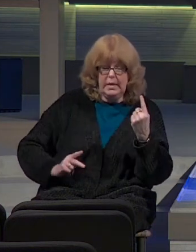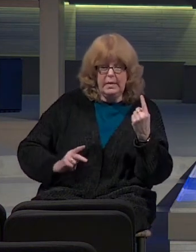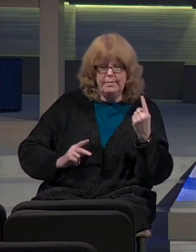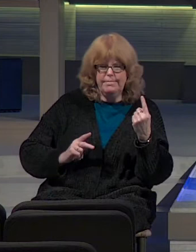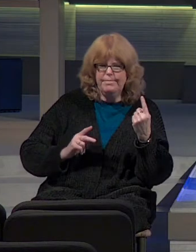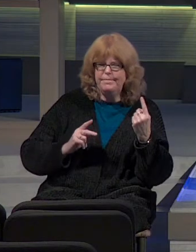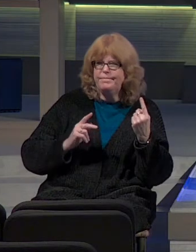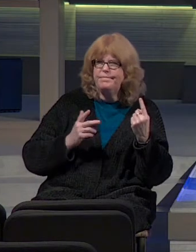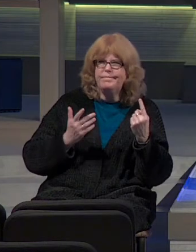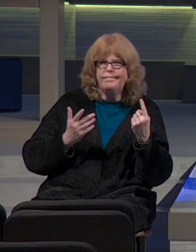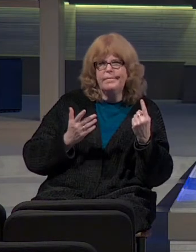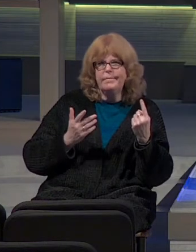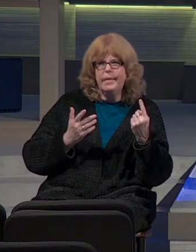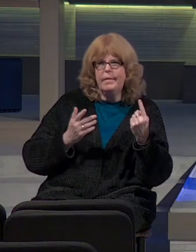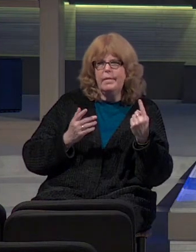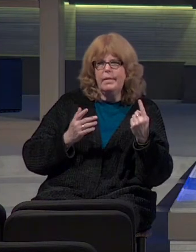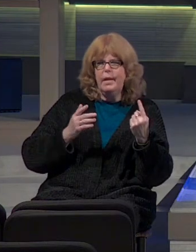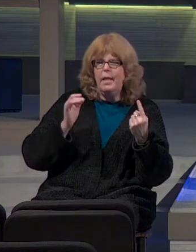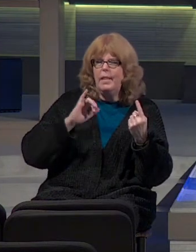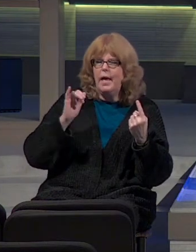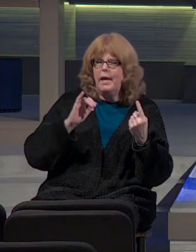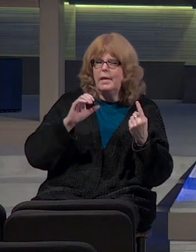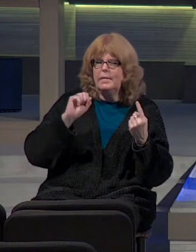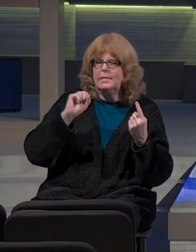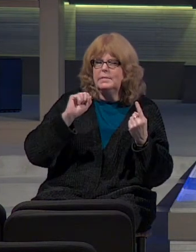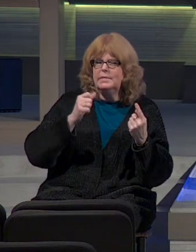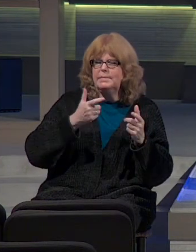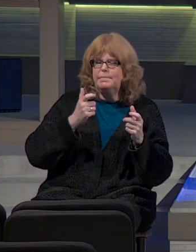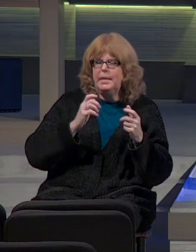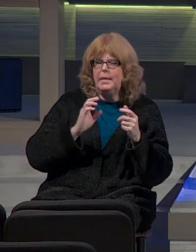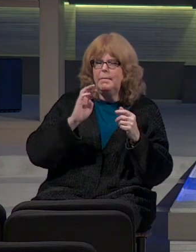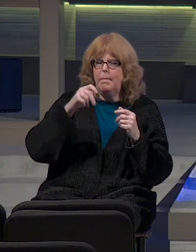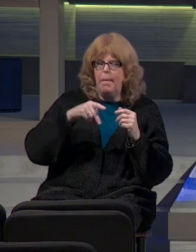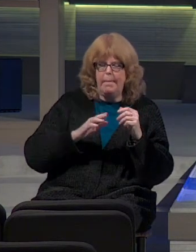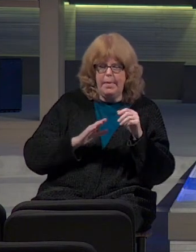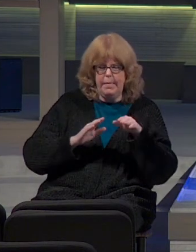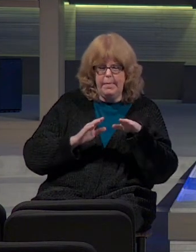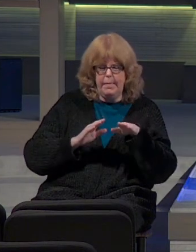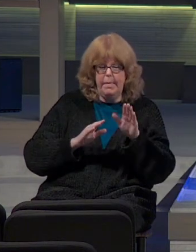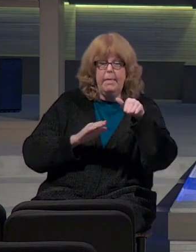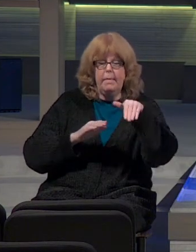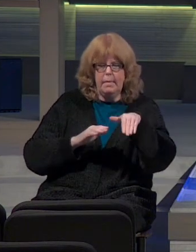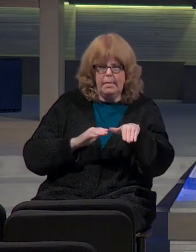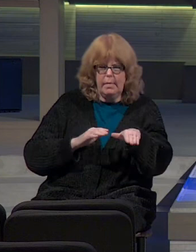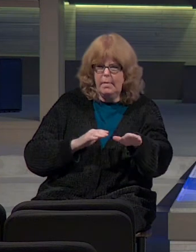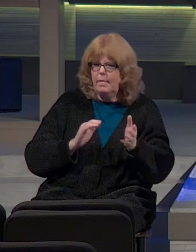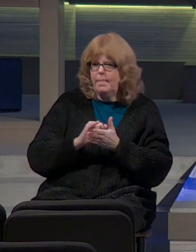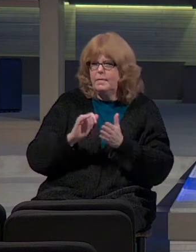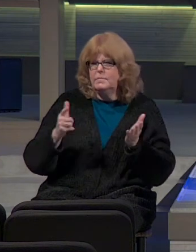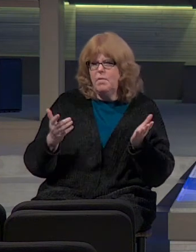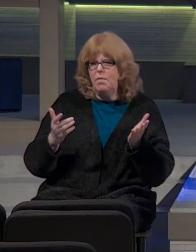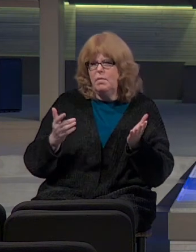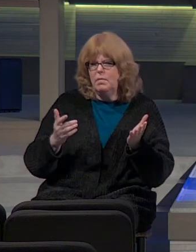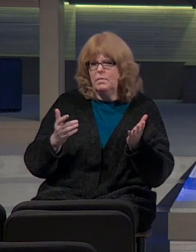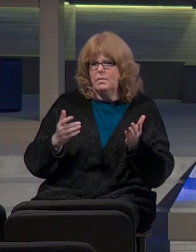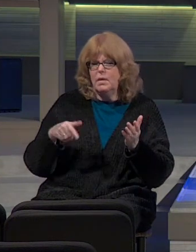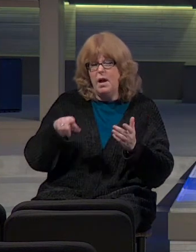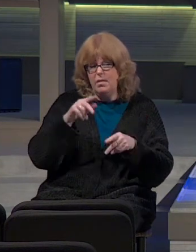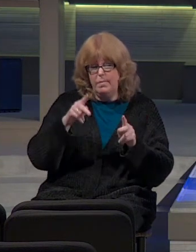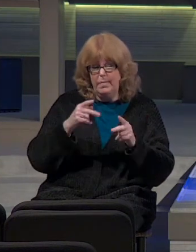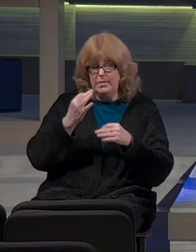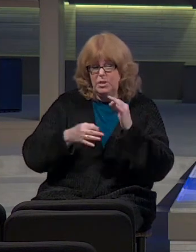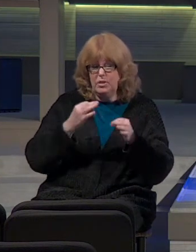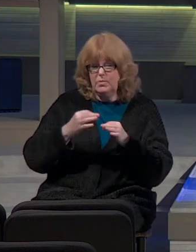speed bump of the general people's road headed to judgment. And that's about it. And so five